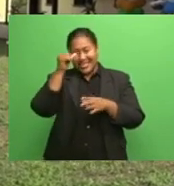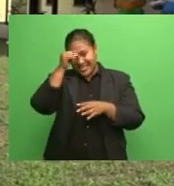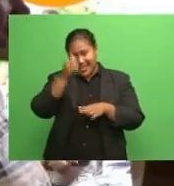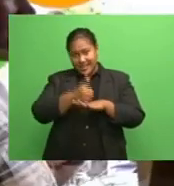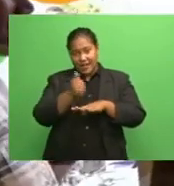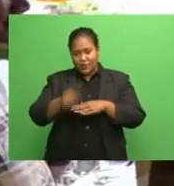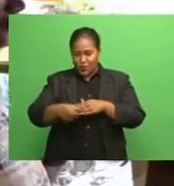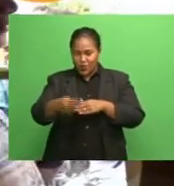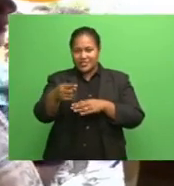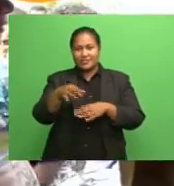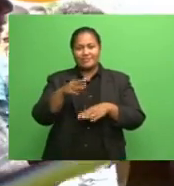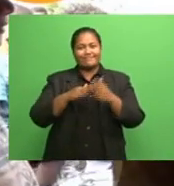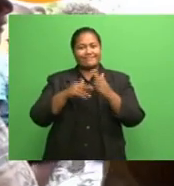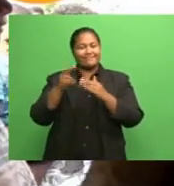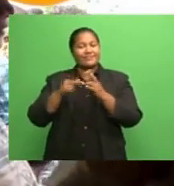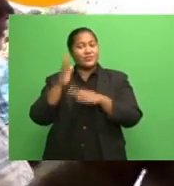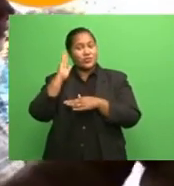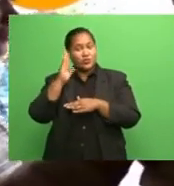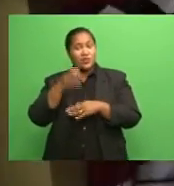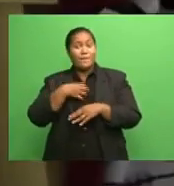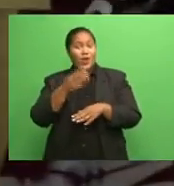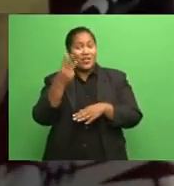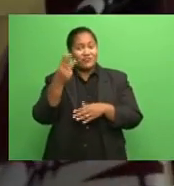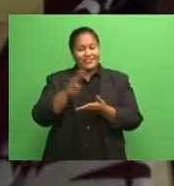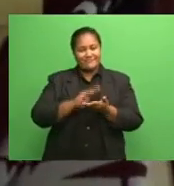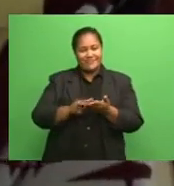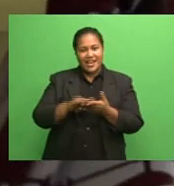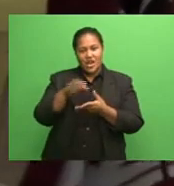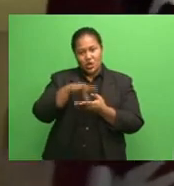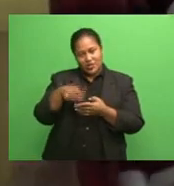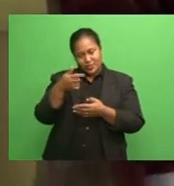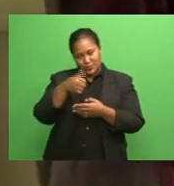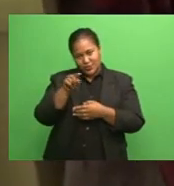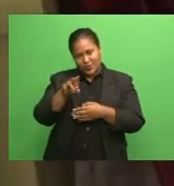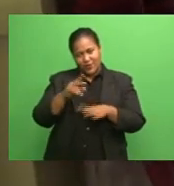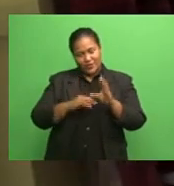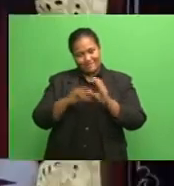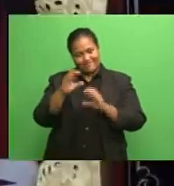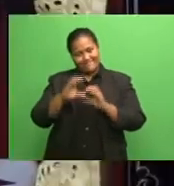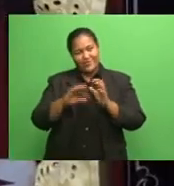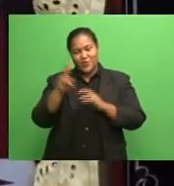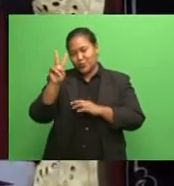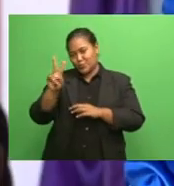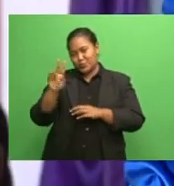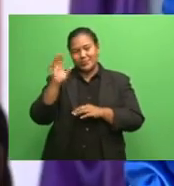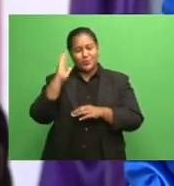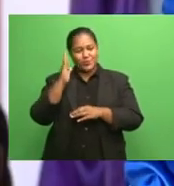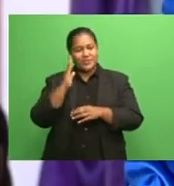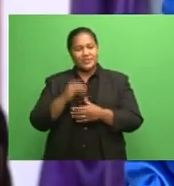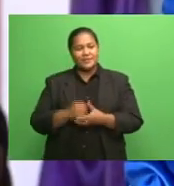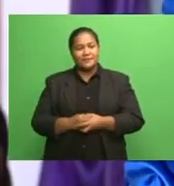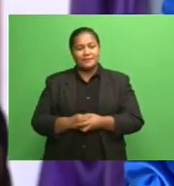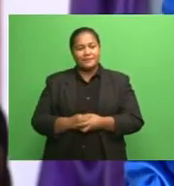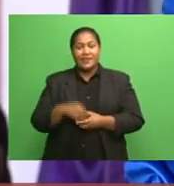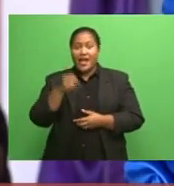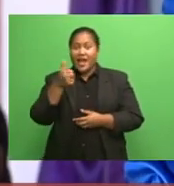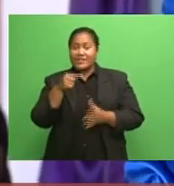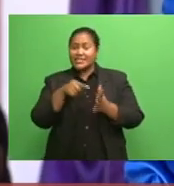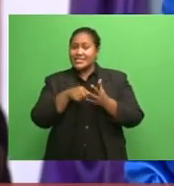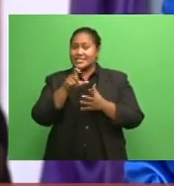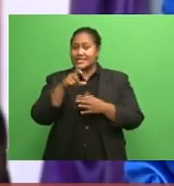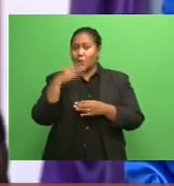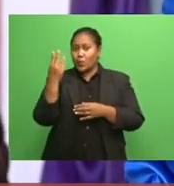and rebuilding schools. More than $3 million have been spent on the construction of these two schools. After T.C. Winston,